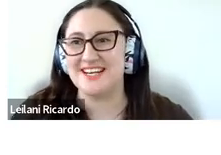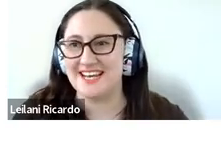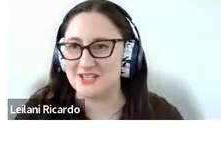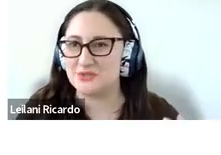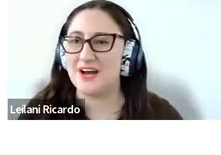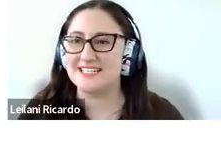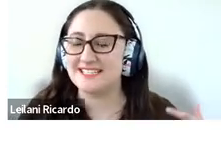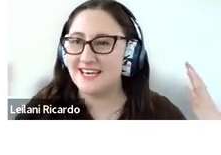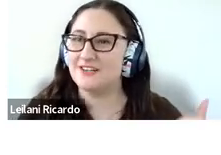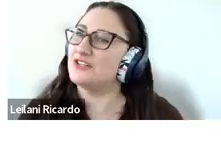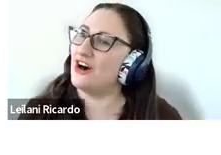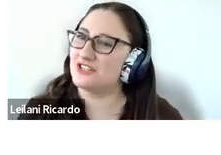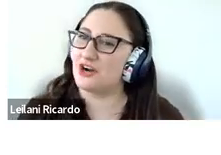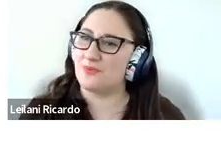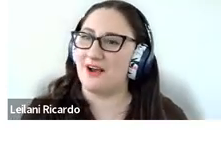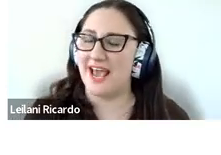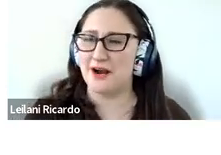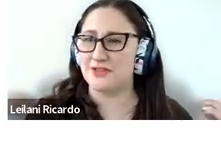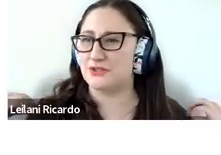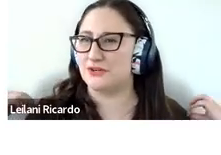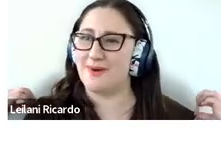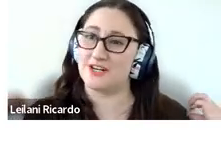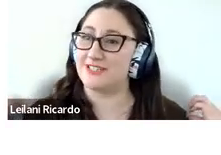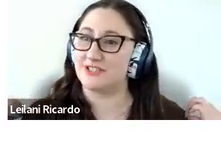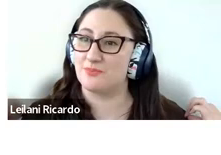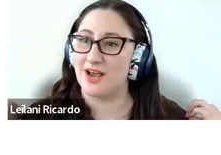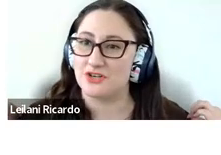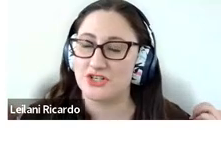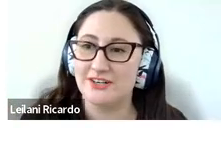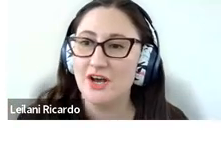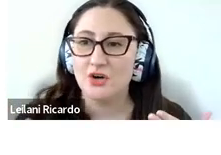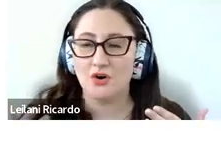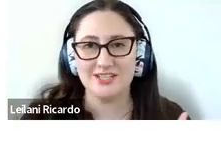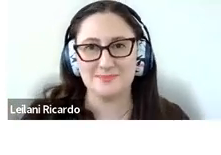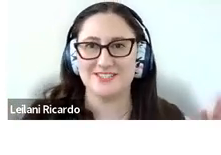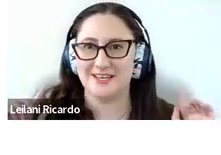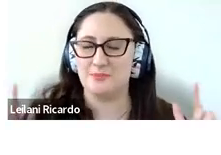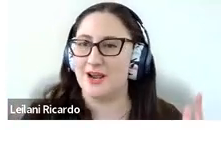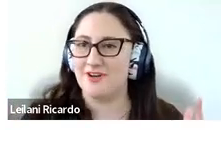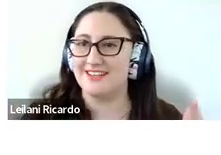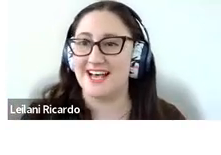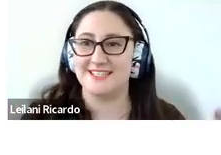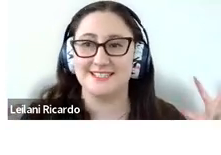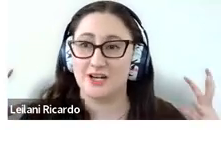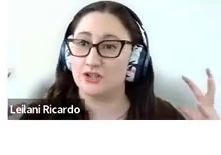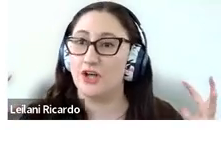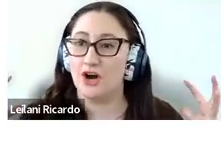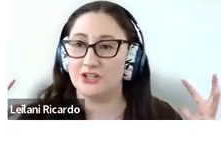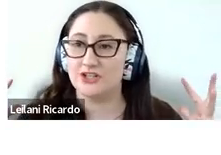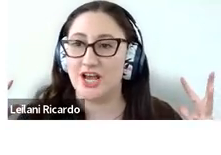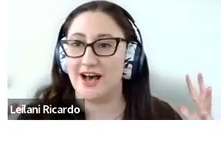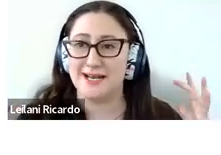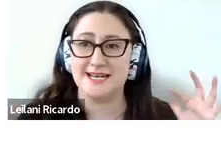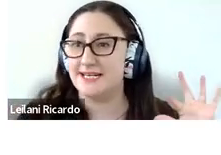description is white skin, long dark brown hair that sort of matches into the brown shirt, coral lipstick, bright red glasses, and